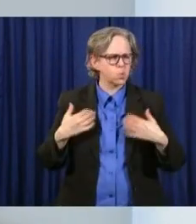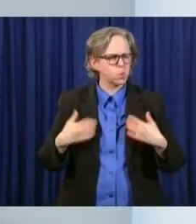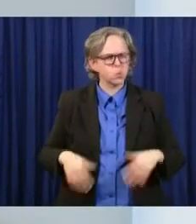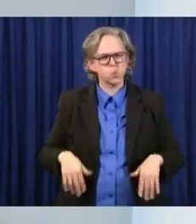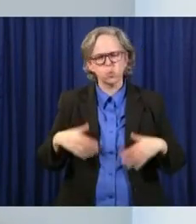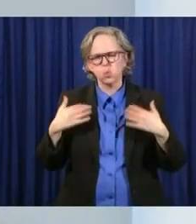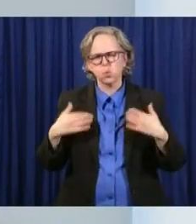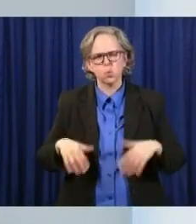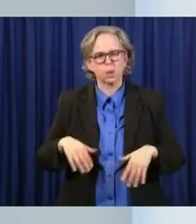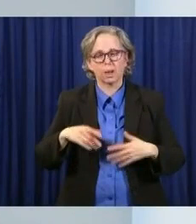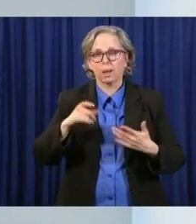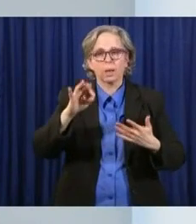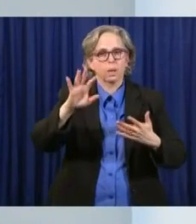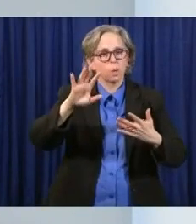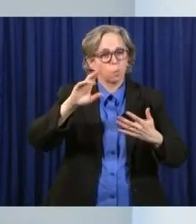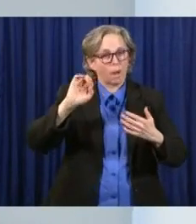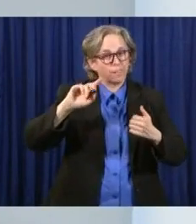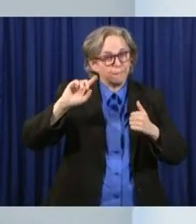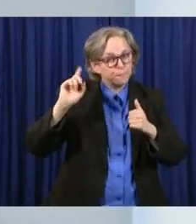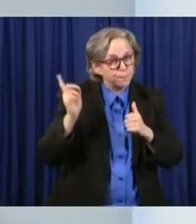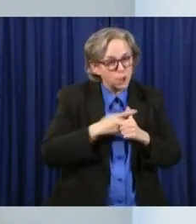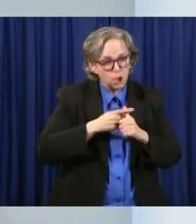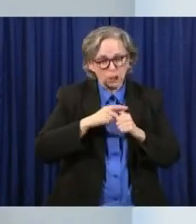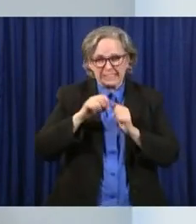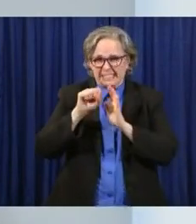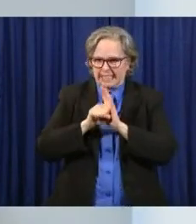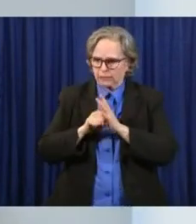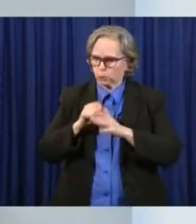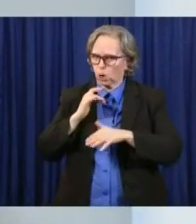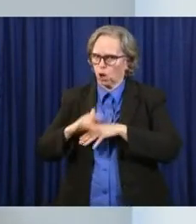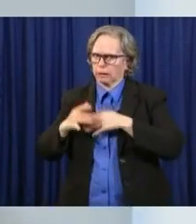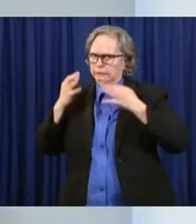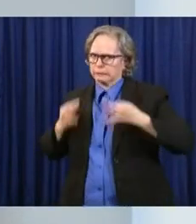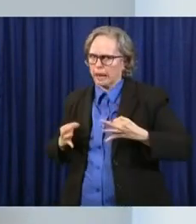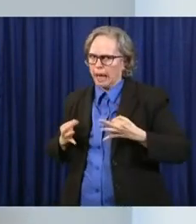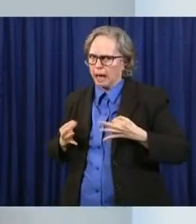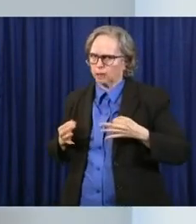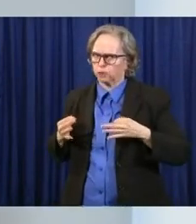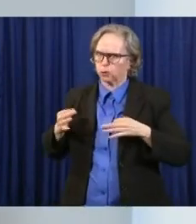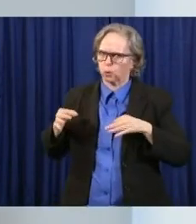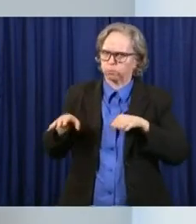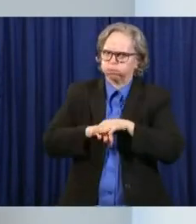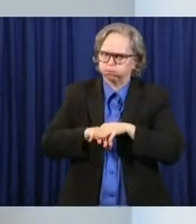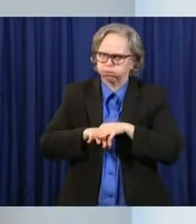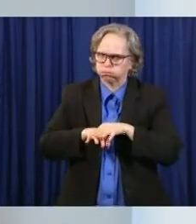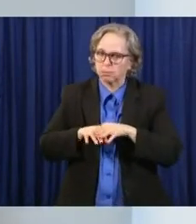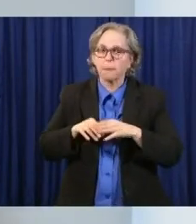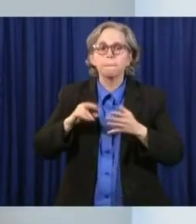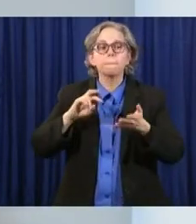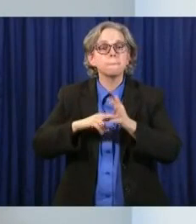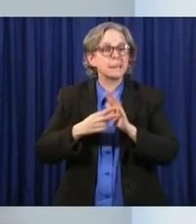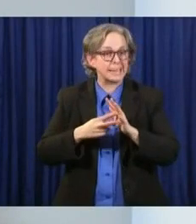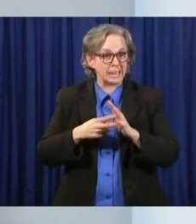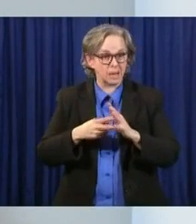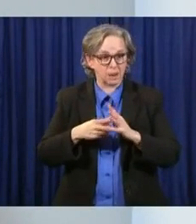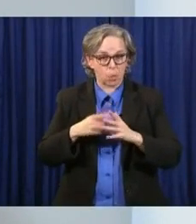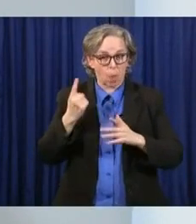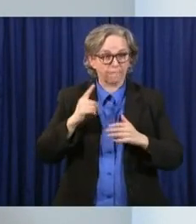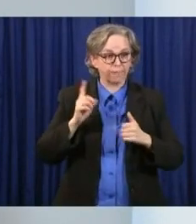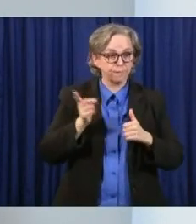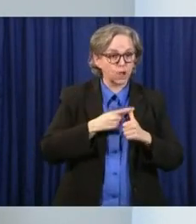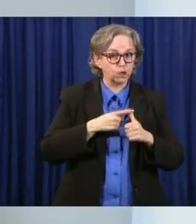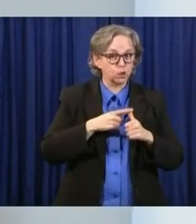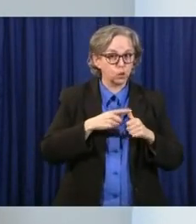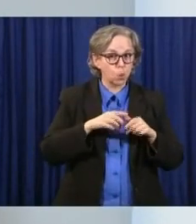and we're at the forefront of coming out. We may not be the first, but we are on the front end of doing that, and the very